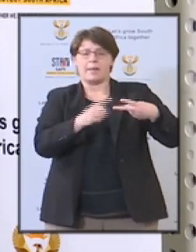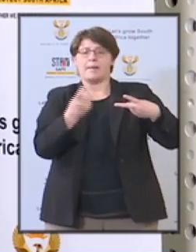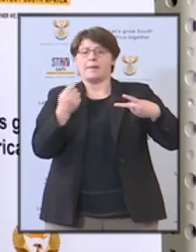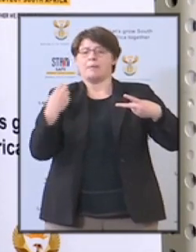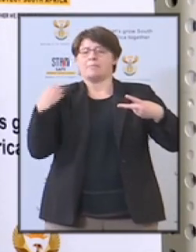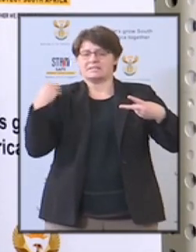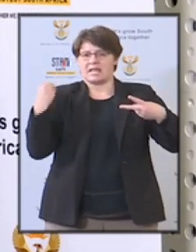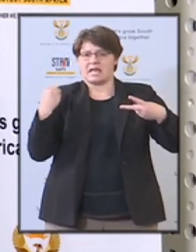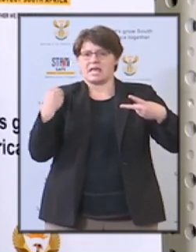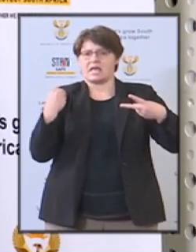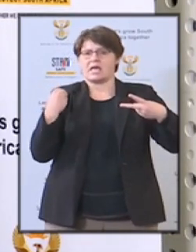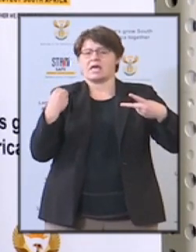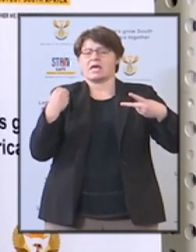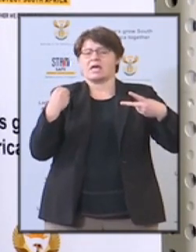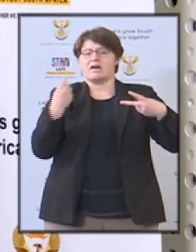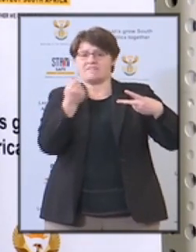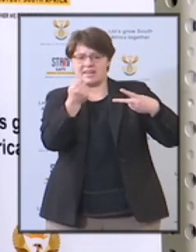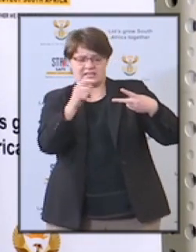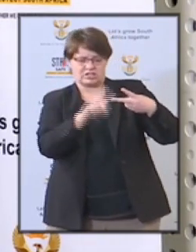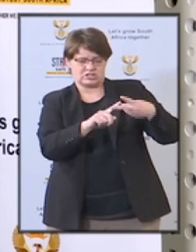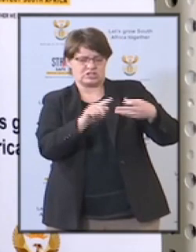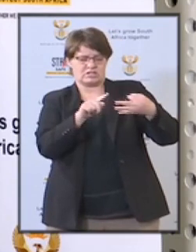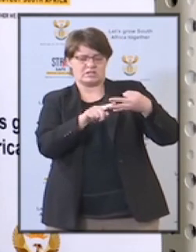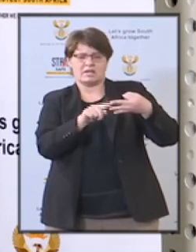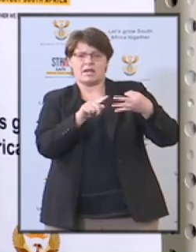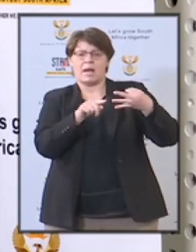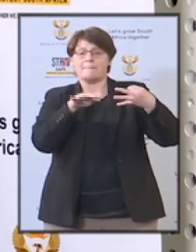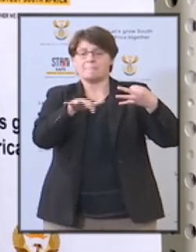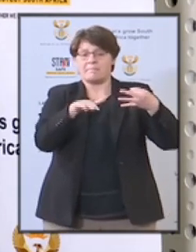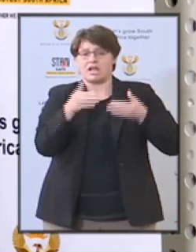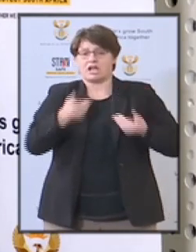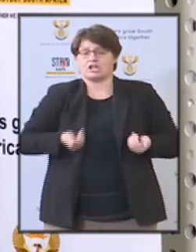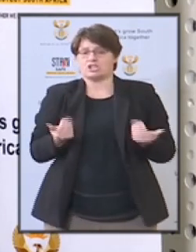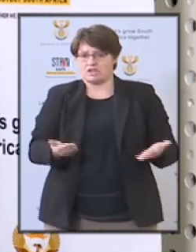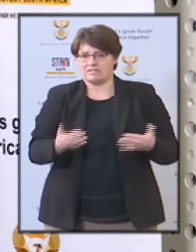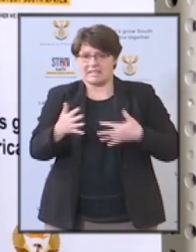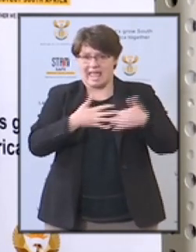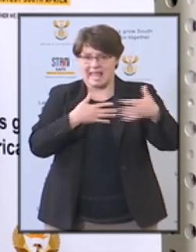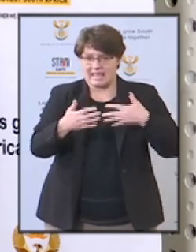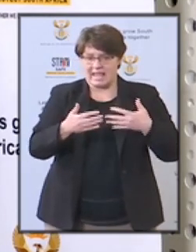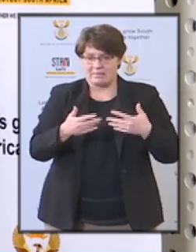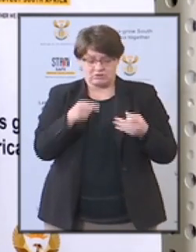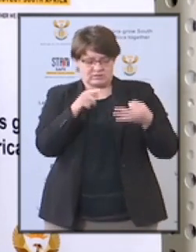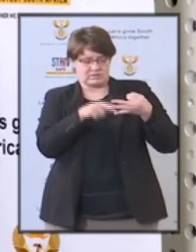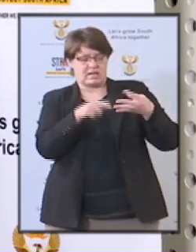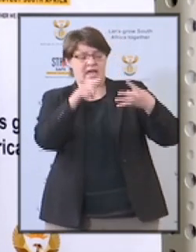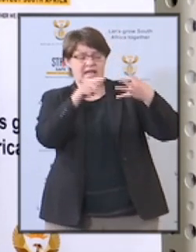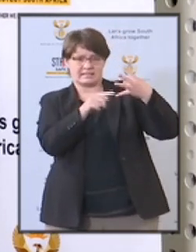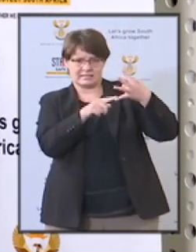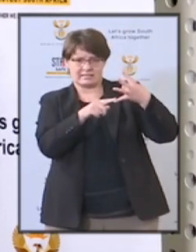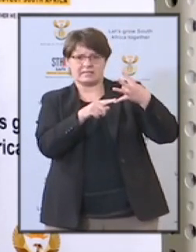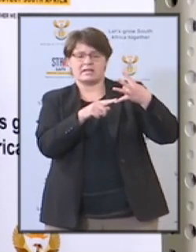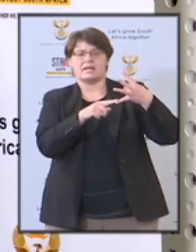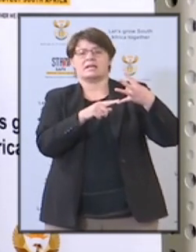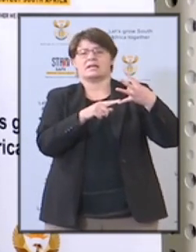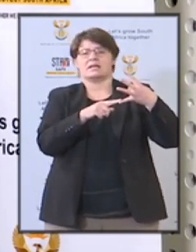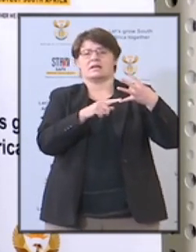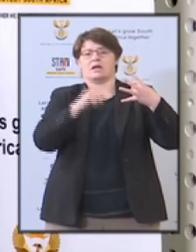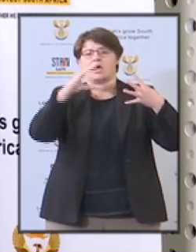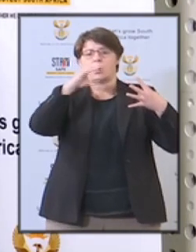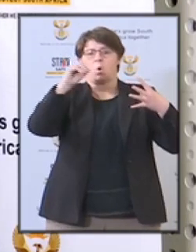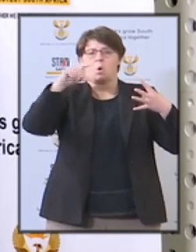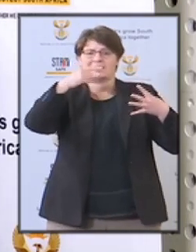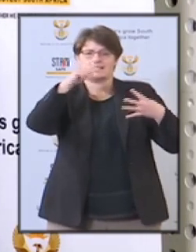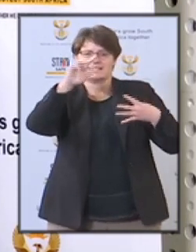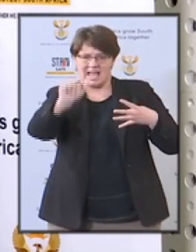Mr. Titomboeni. Minister of Public Service and Administration, Mr. Senzo Mthunu. The Minister of Cooperative Governance and Traditional Affairs,